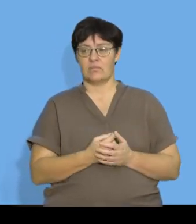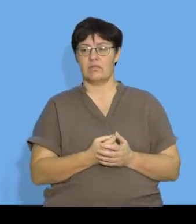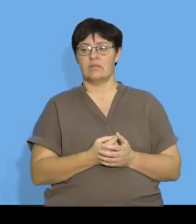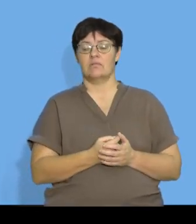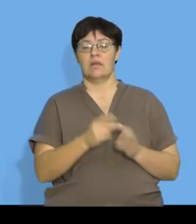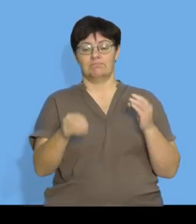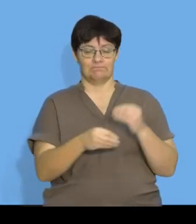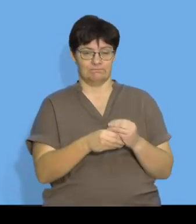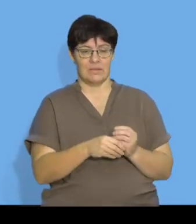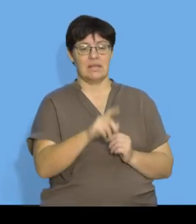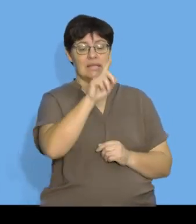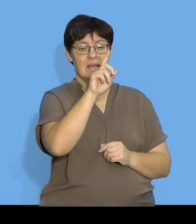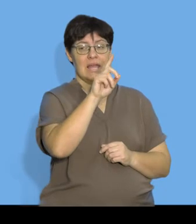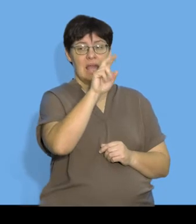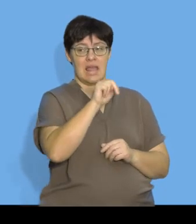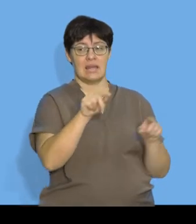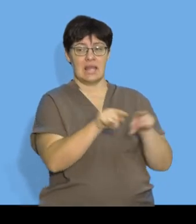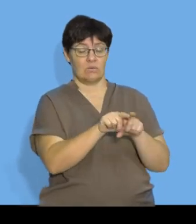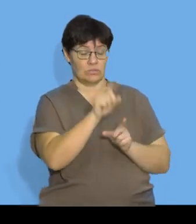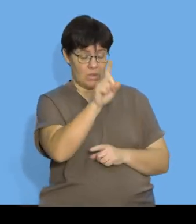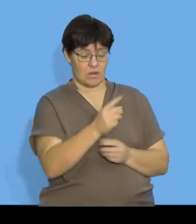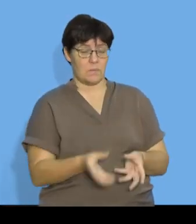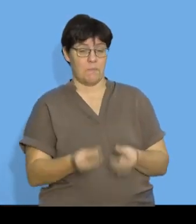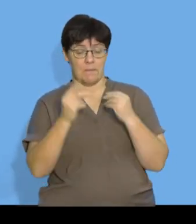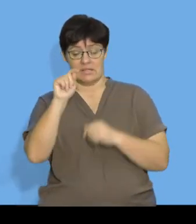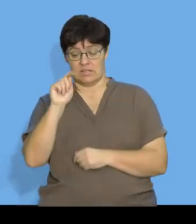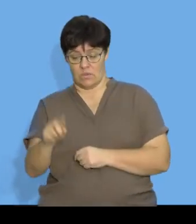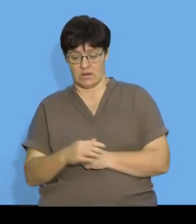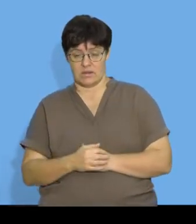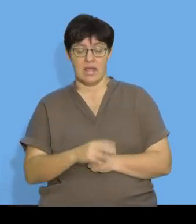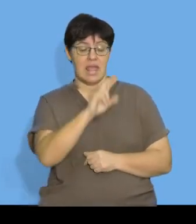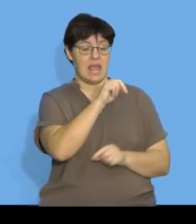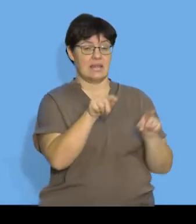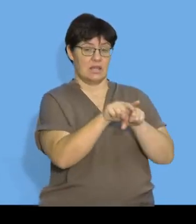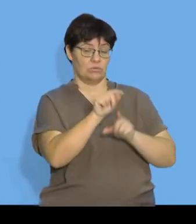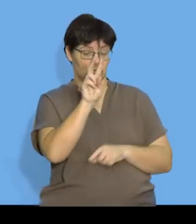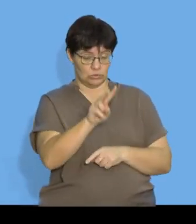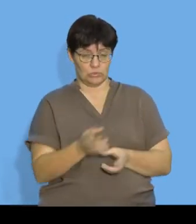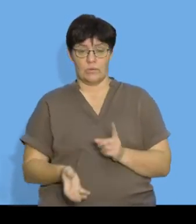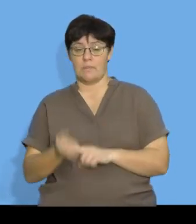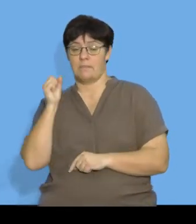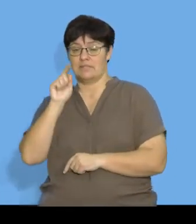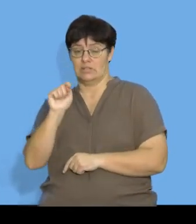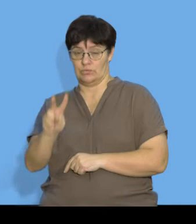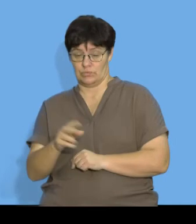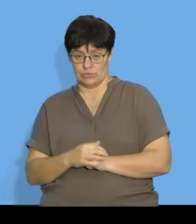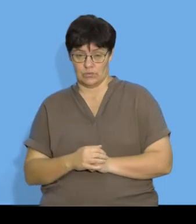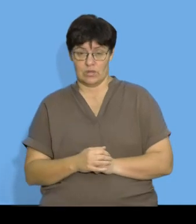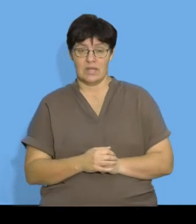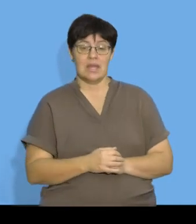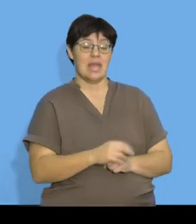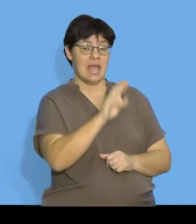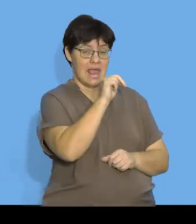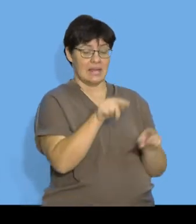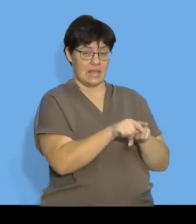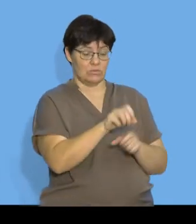N N is equal to 1 to find T 1 N is equal to 2 to find T 2 and N